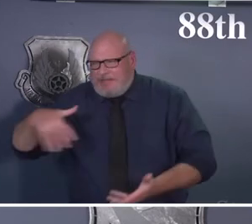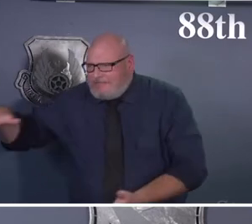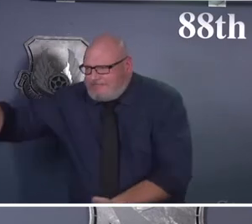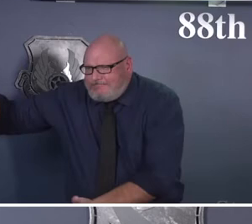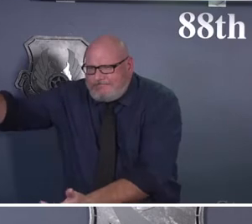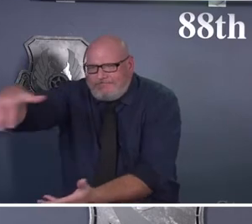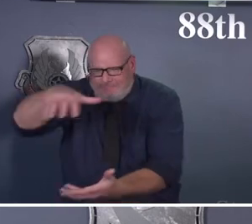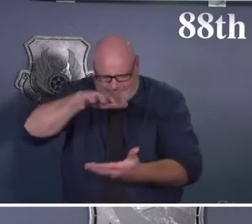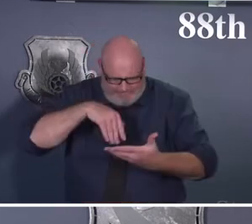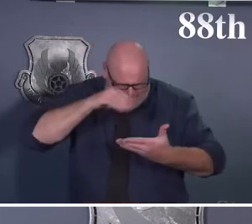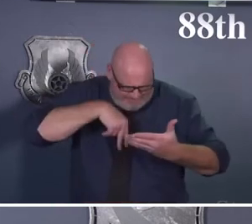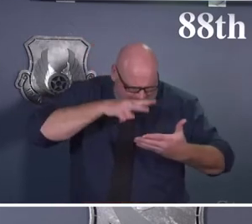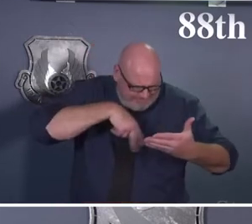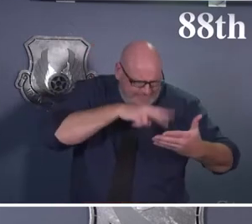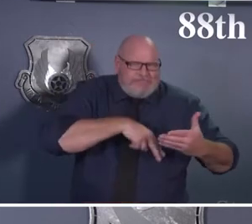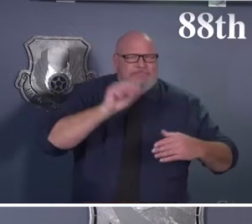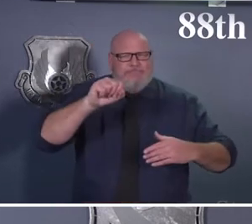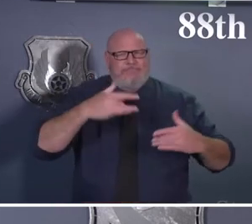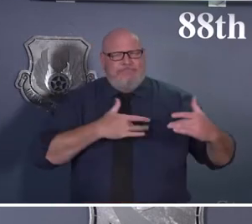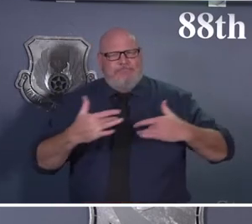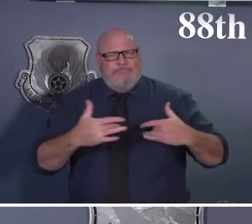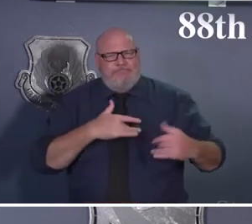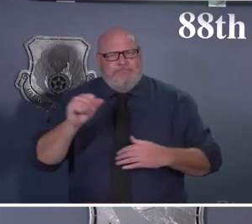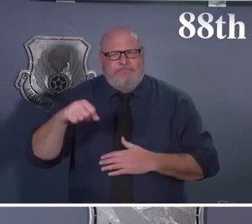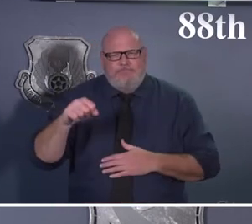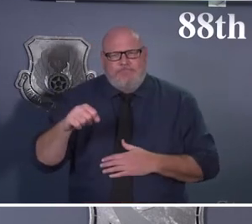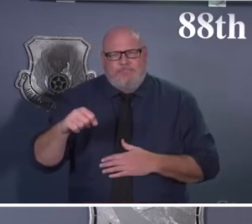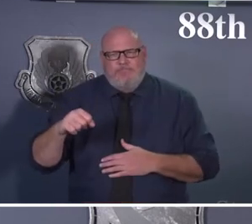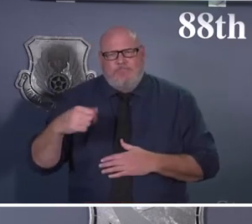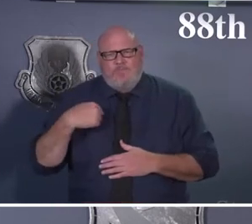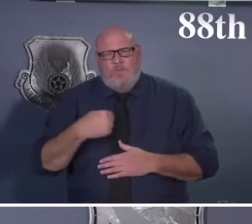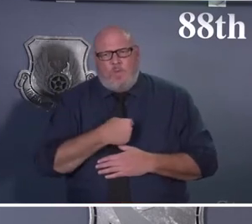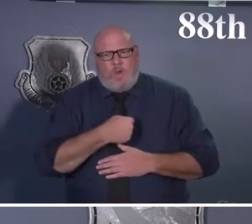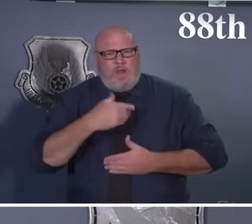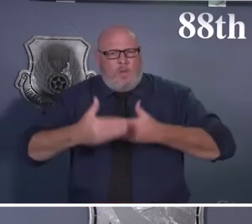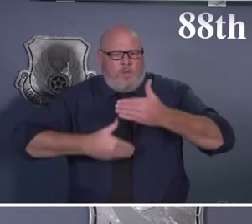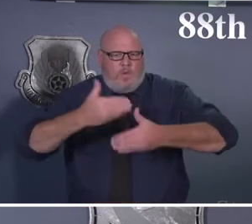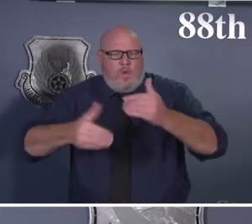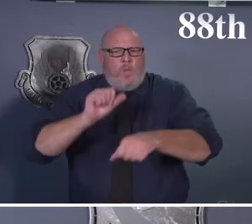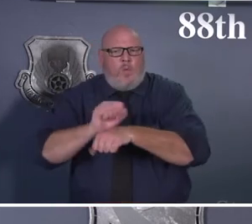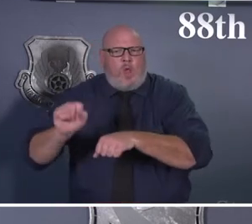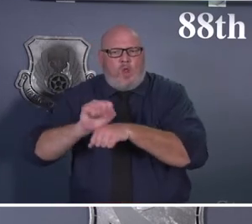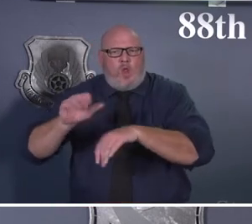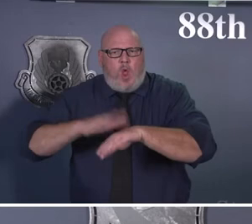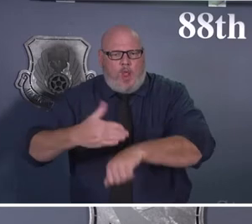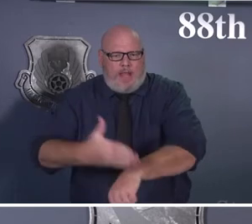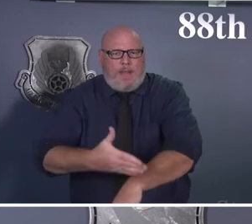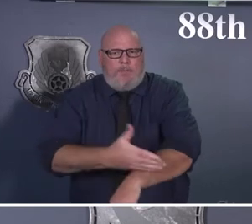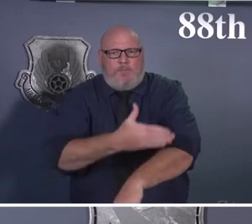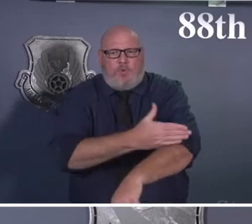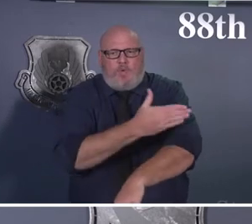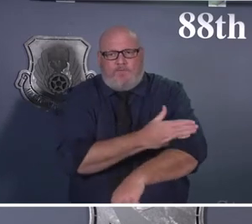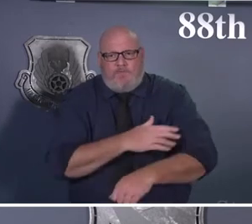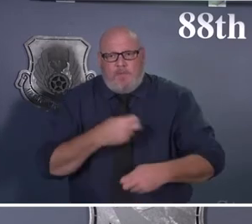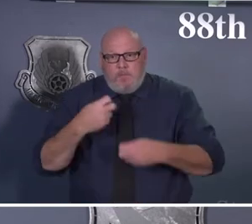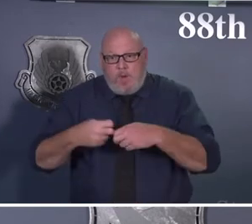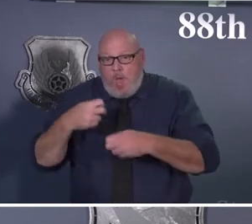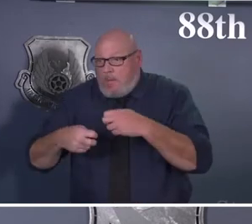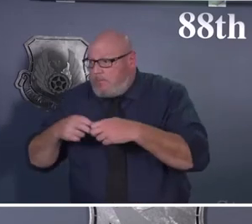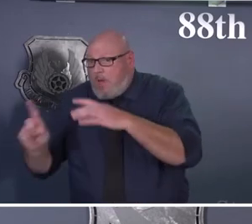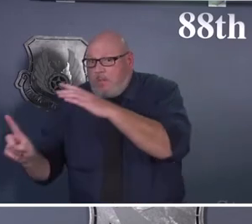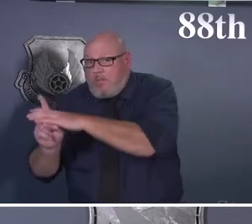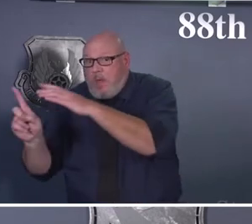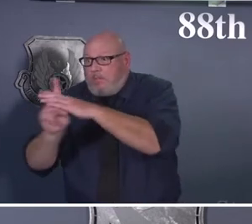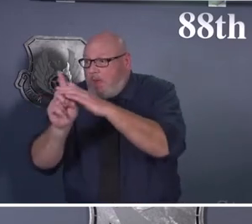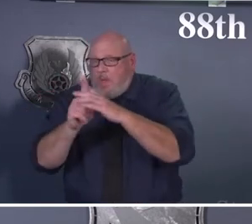has initiated a continuous process improvement plan where it's going to help us identify trouble areas and the implemented strategies will allow us